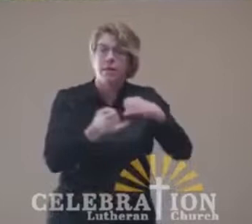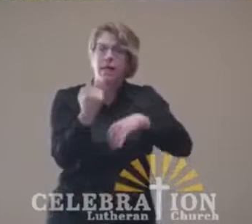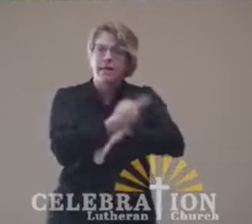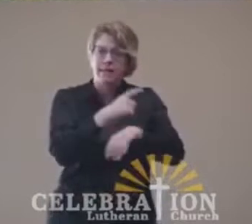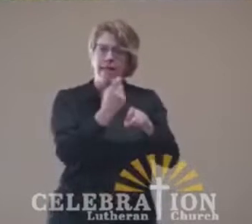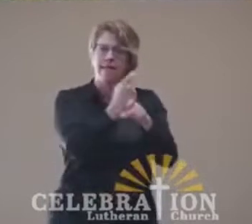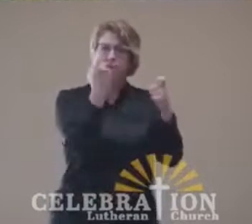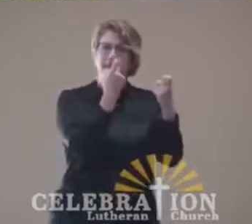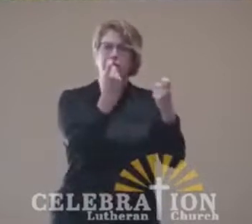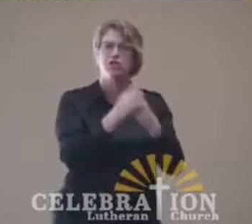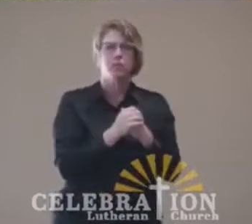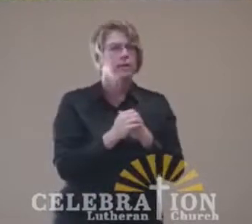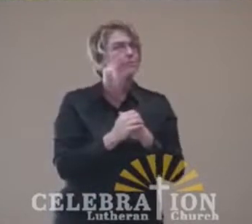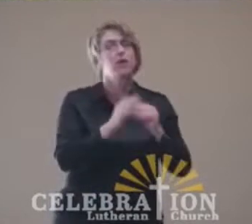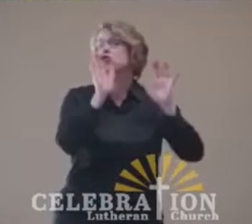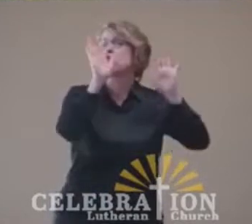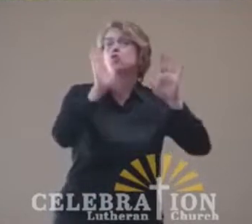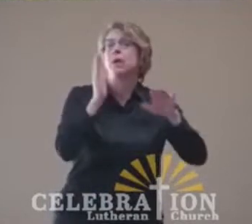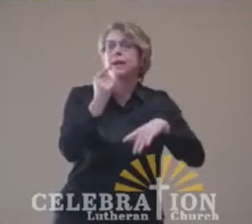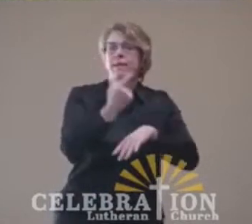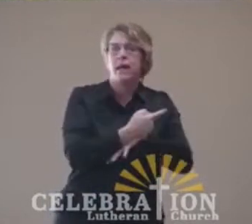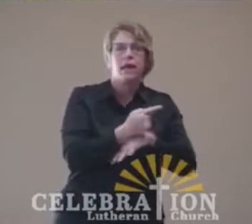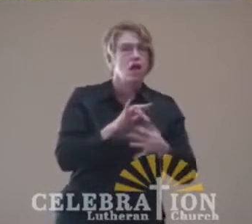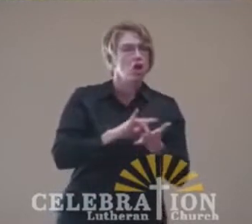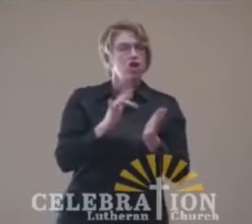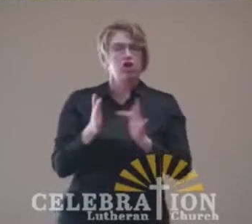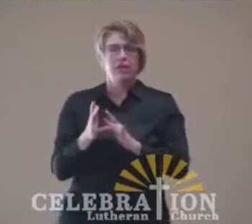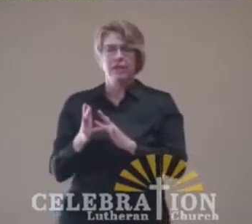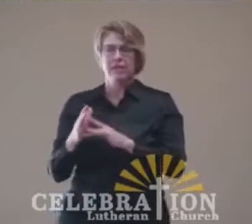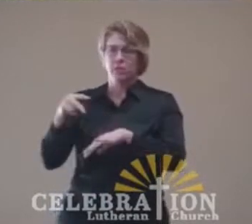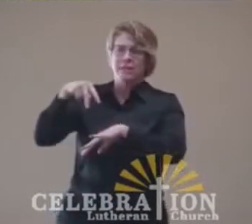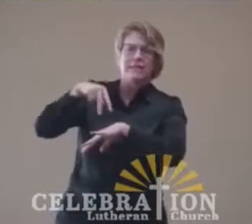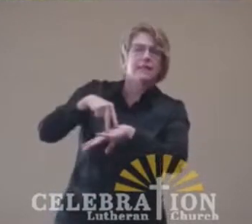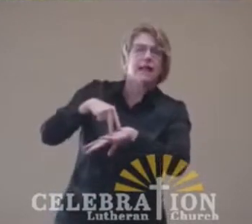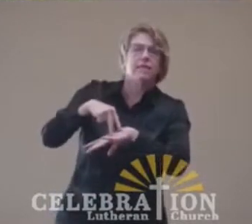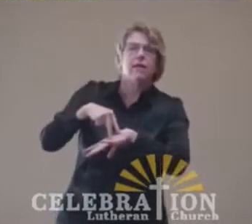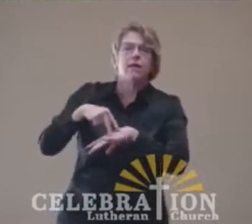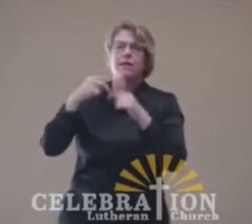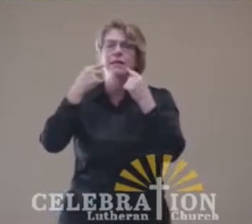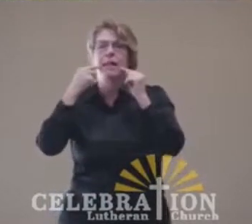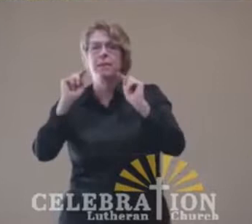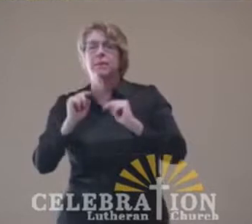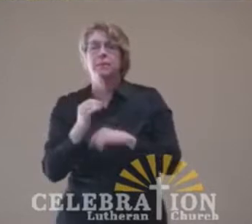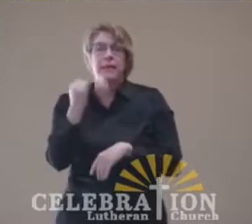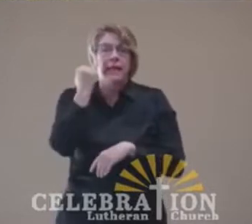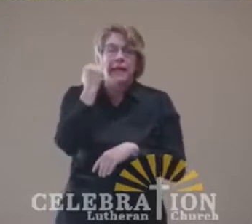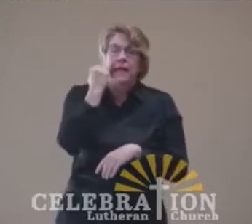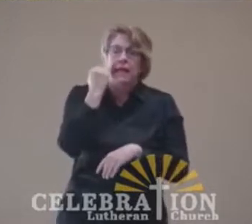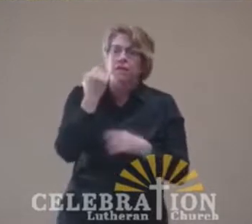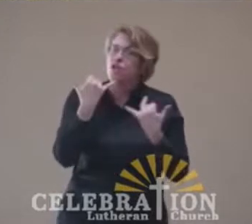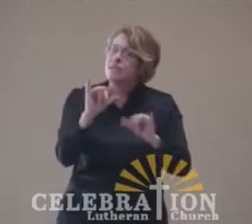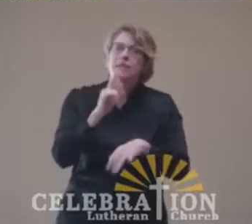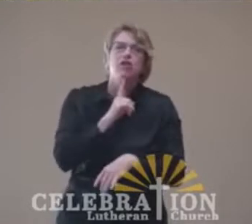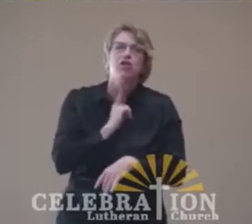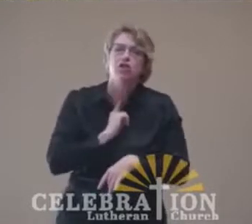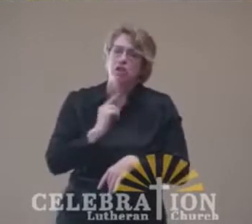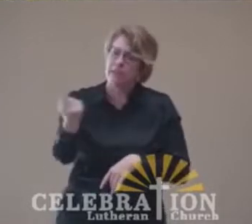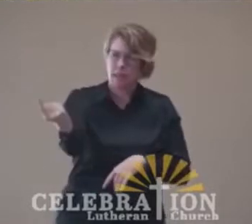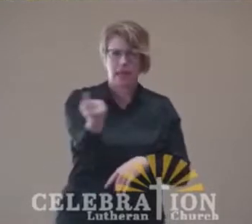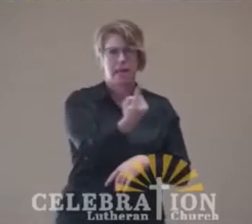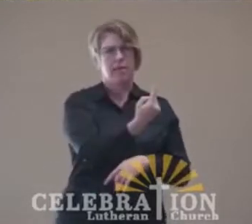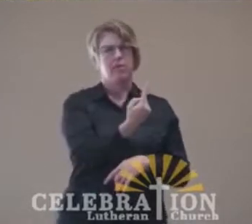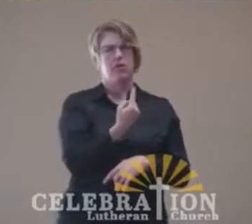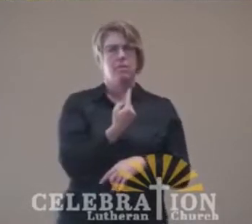festival, the great day, while Jesus was standing there, he cried out, let anyone who is thirsty come to me,